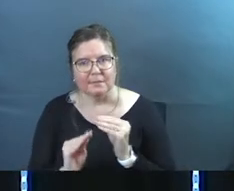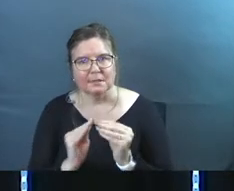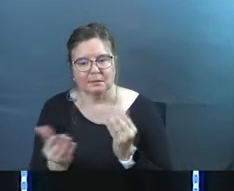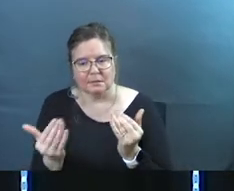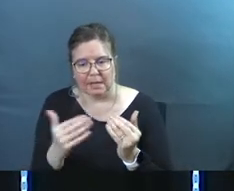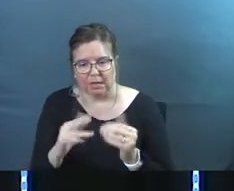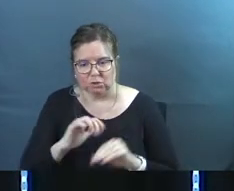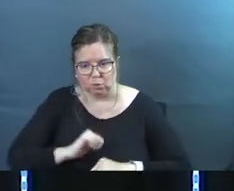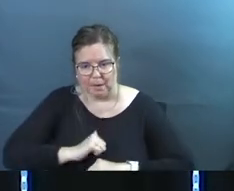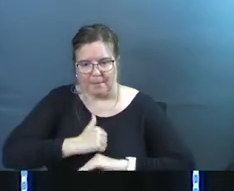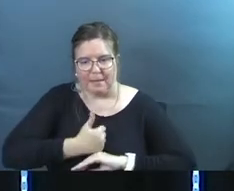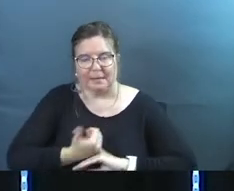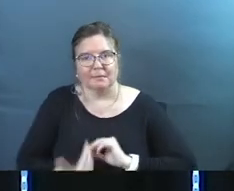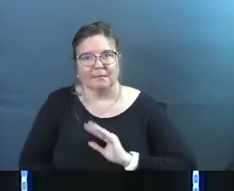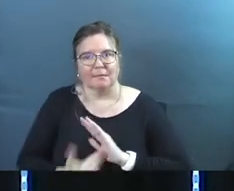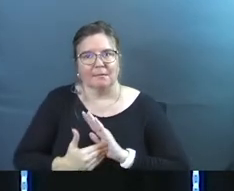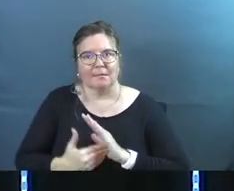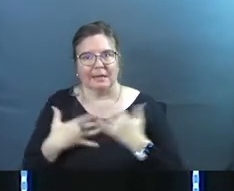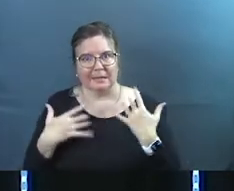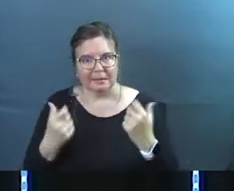and let's rebuild you.